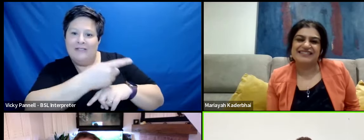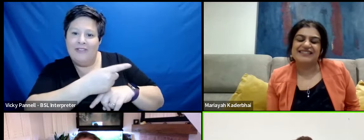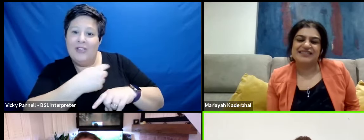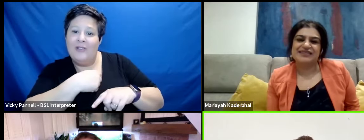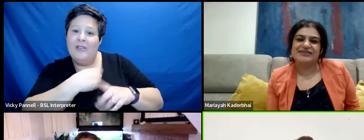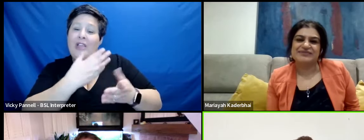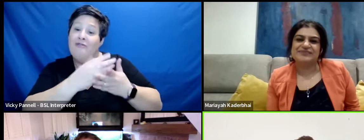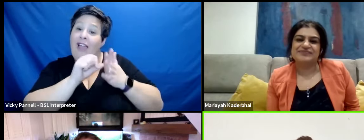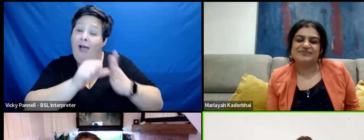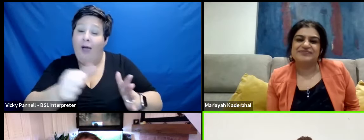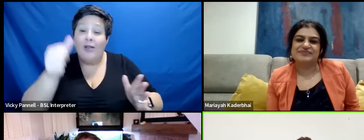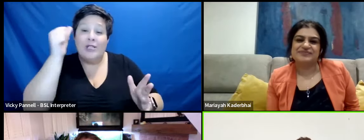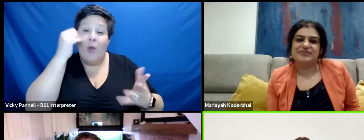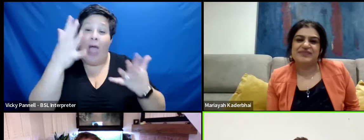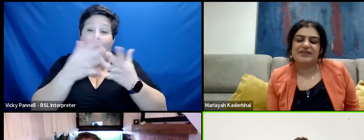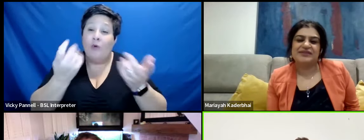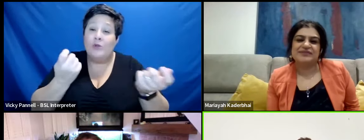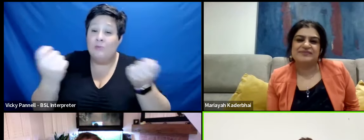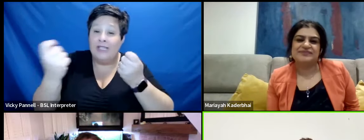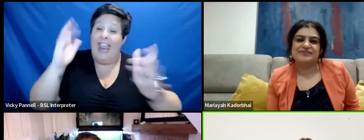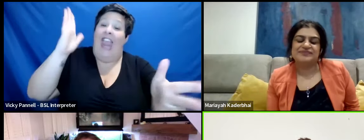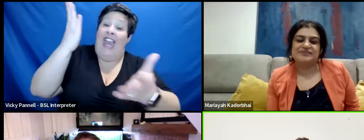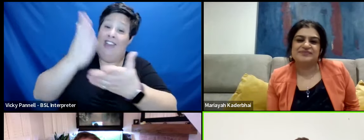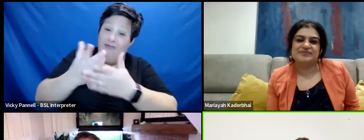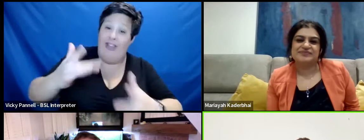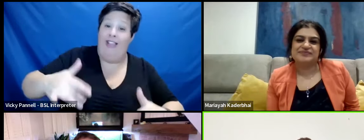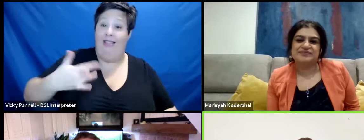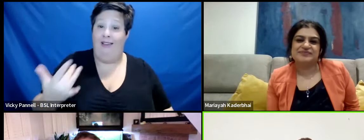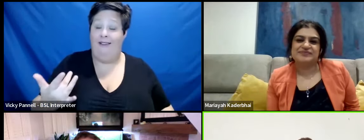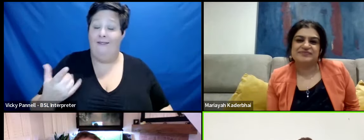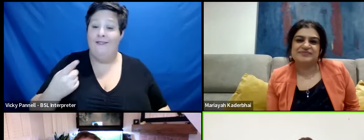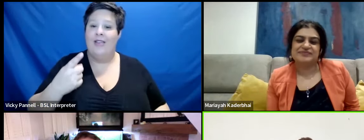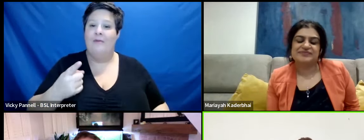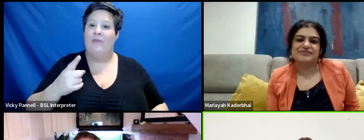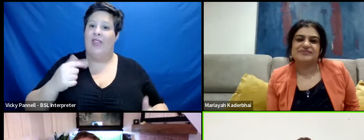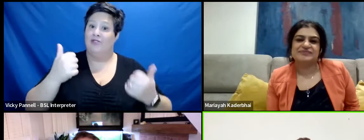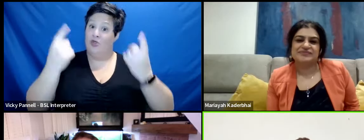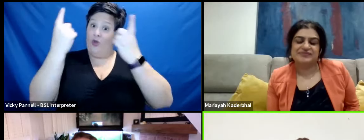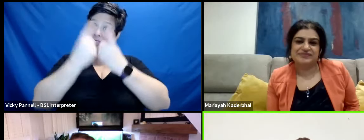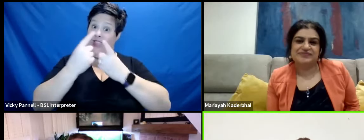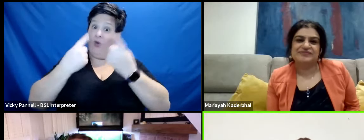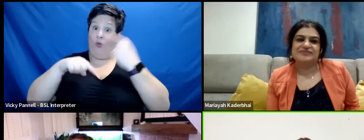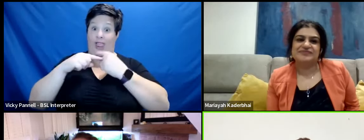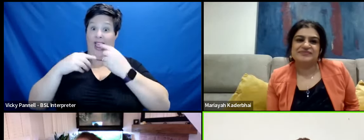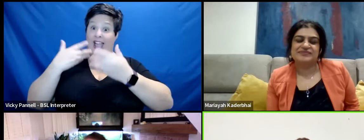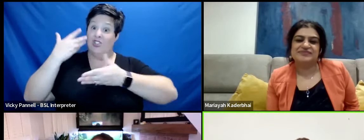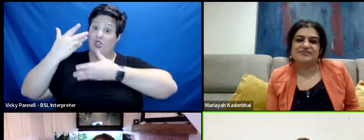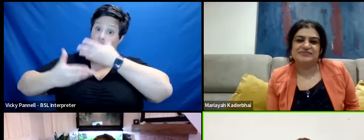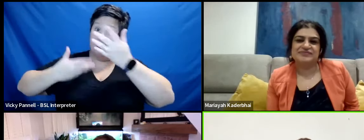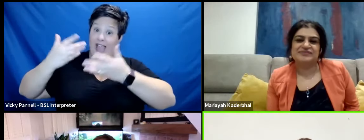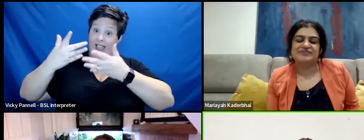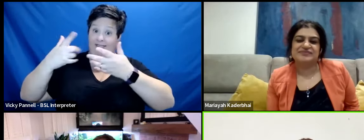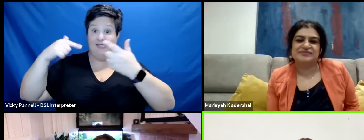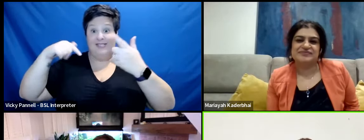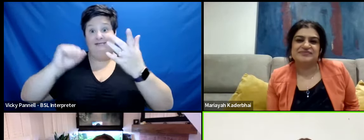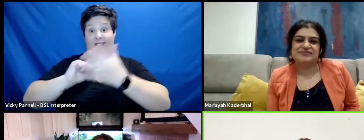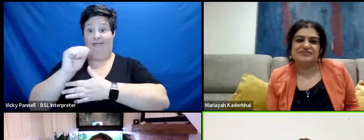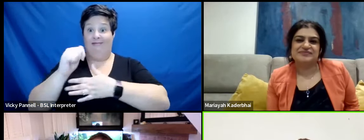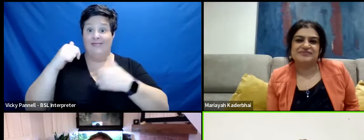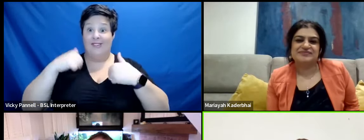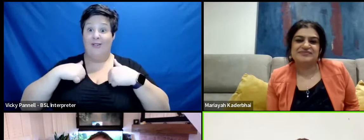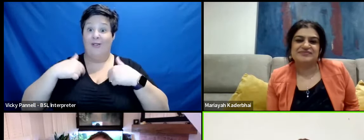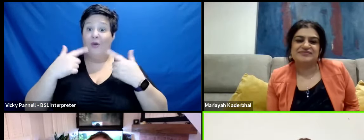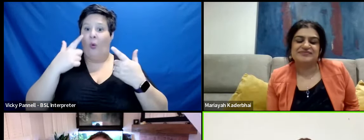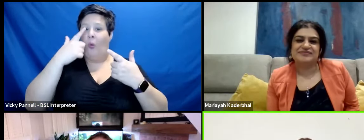it's very hard to know how to mediate it within real life but I think that's one of the great things we get to do as storytellers in culture is to be able to